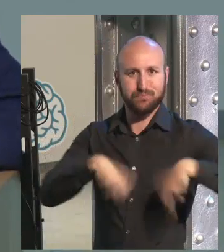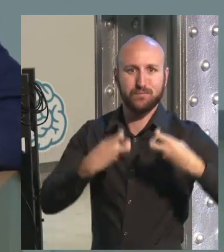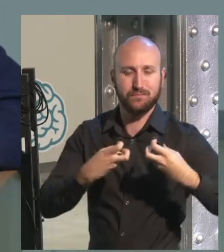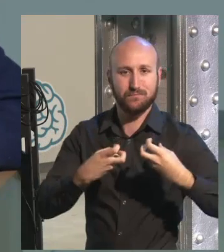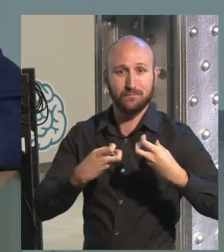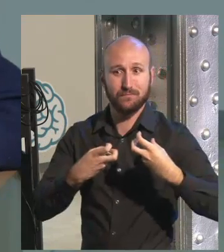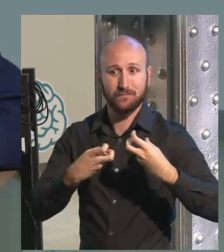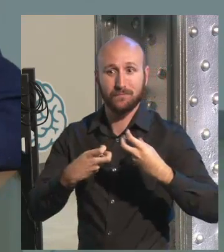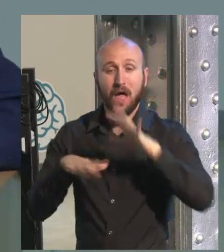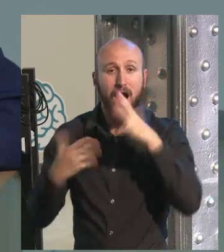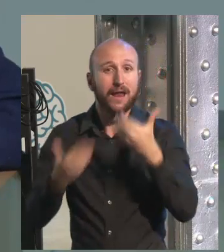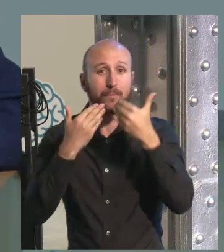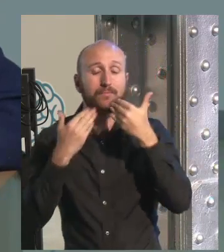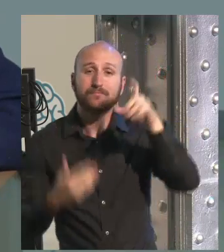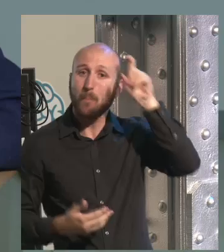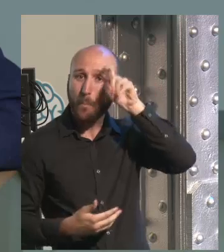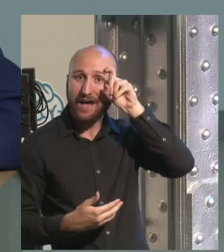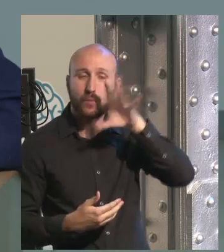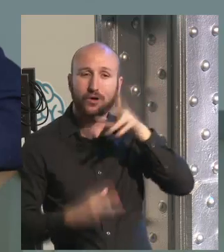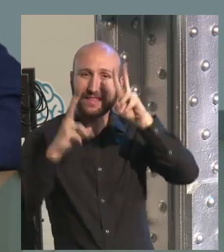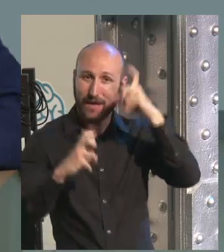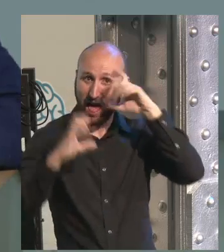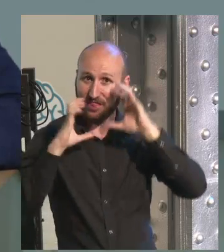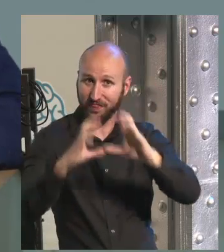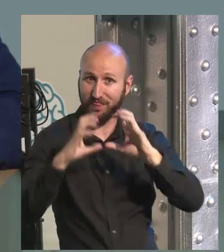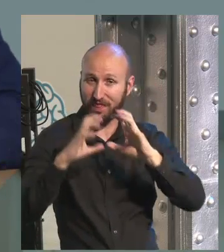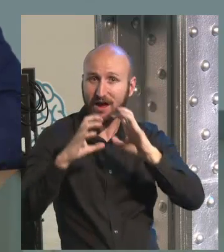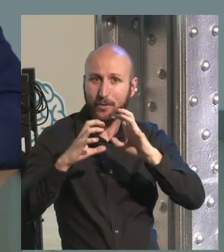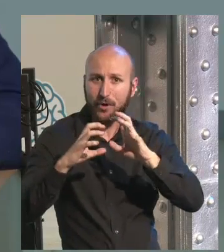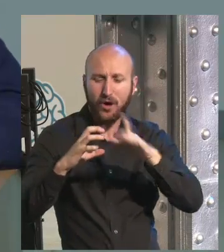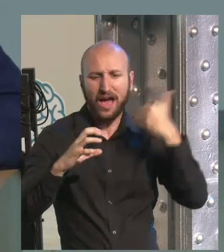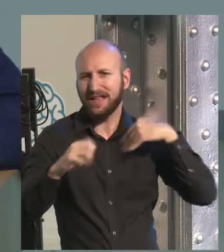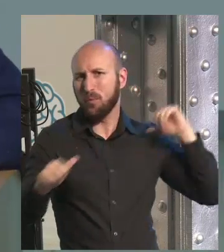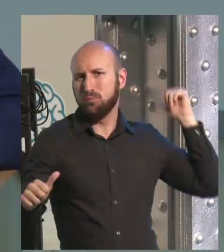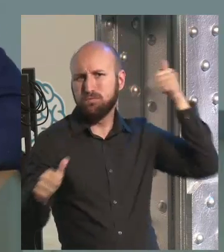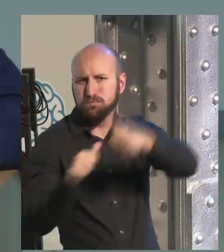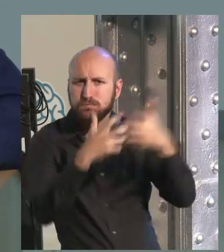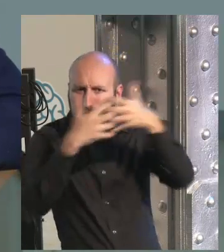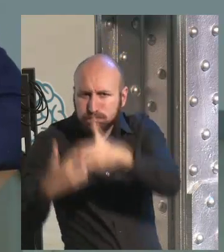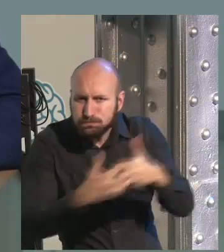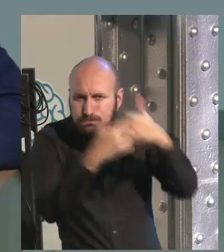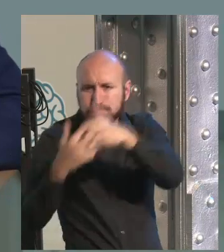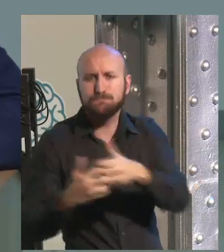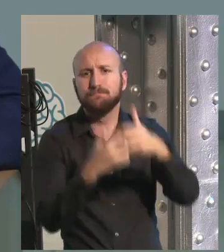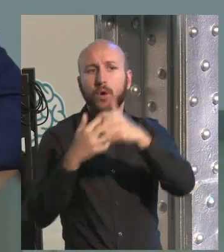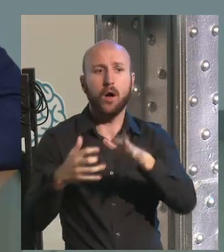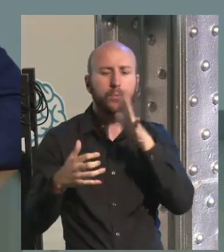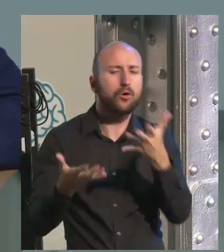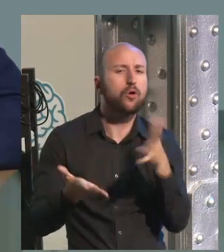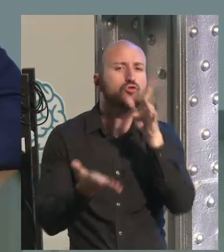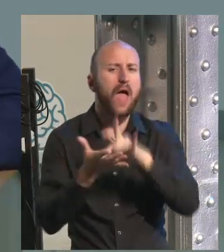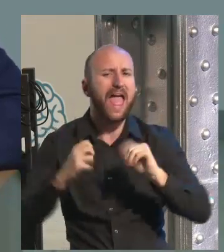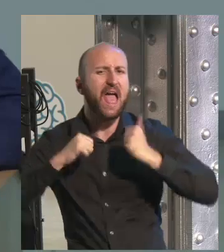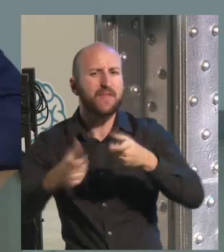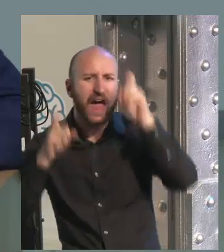and his brain will change. Teachers need to know about brain maturity. We've